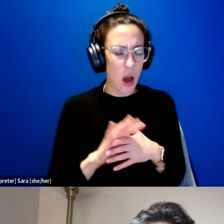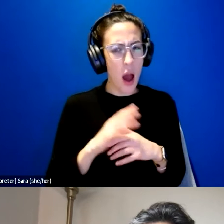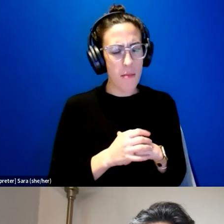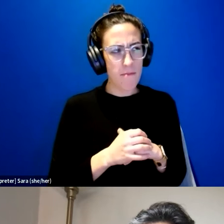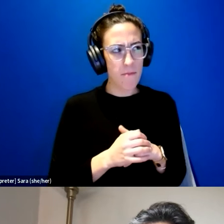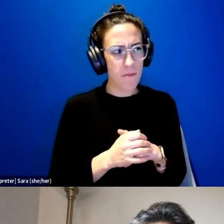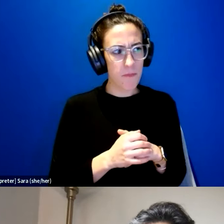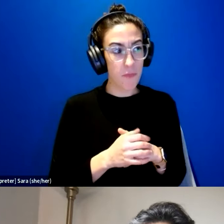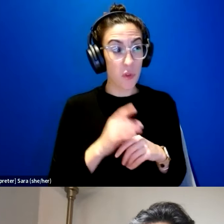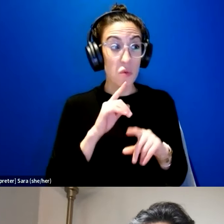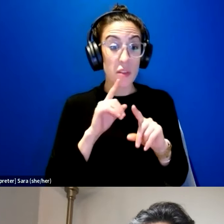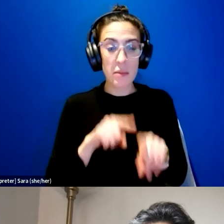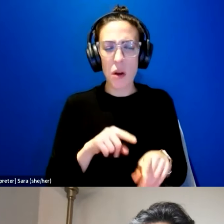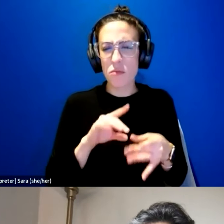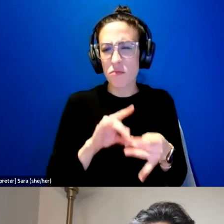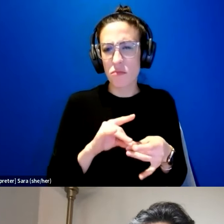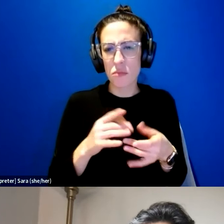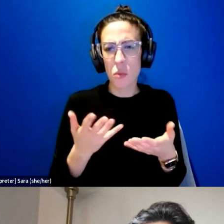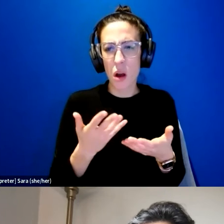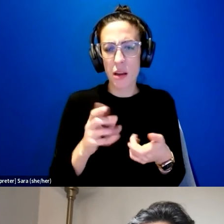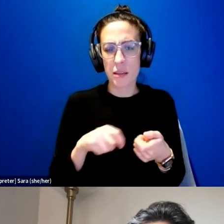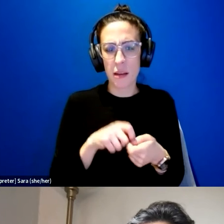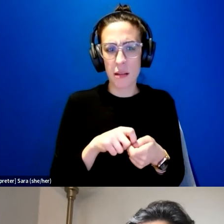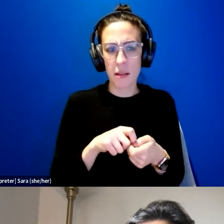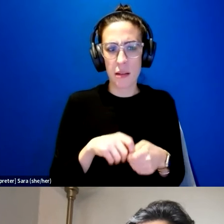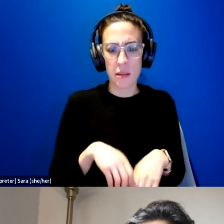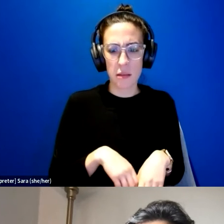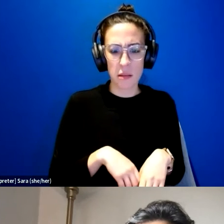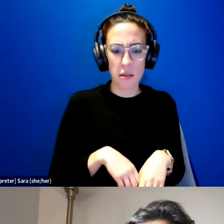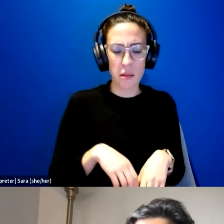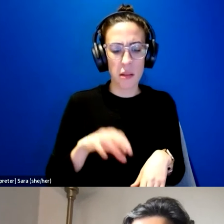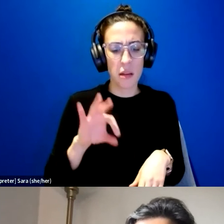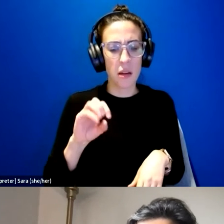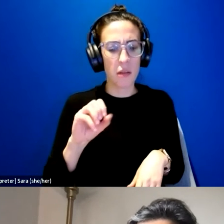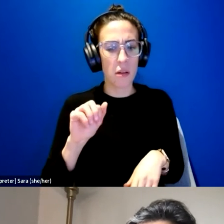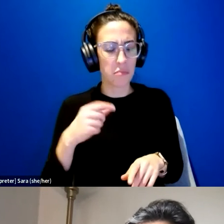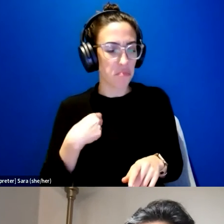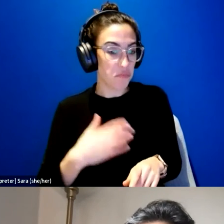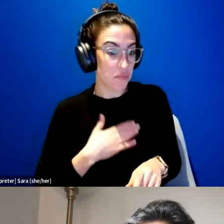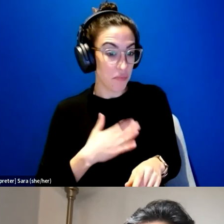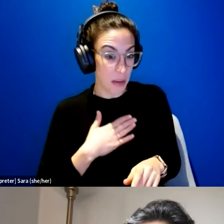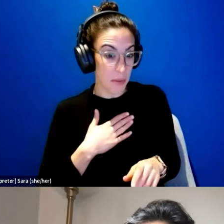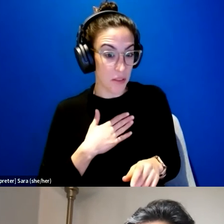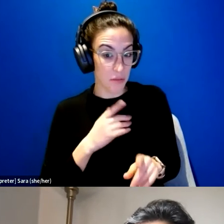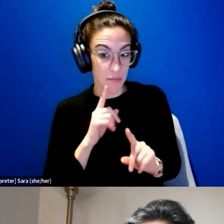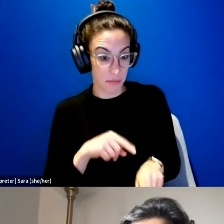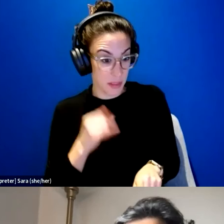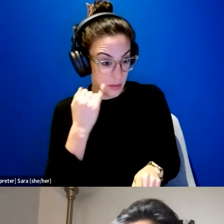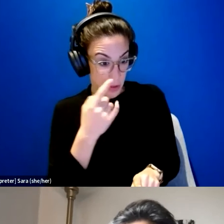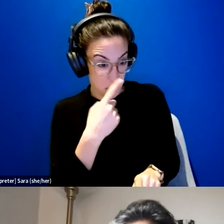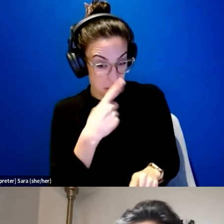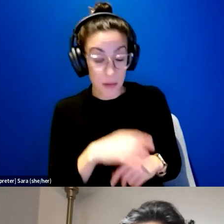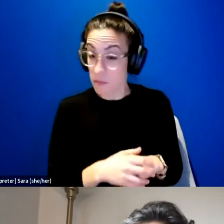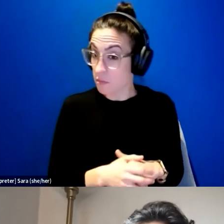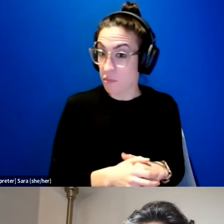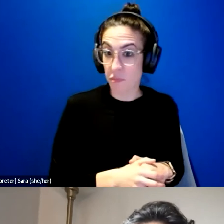Response regarding what exactly? I'm happy to take this one if that's okay with you, Zalika. Yeah,